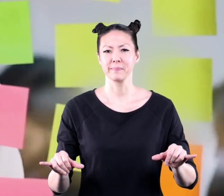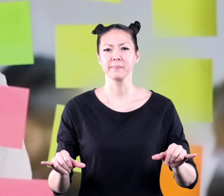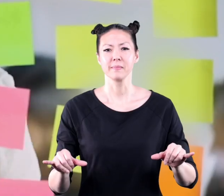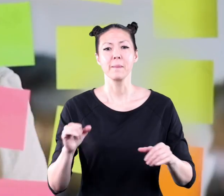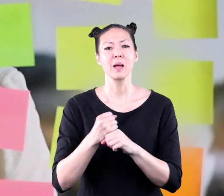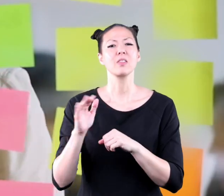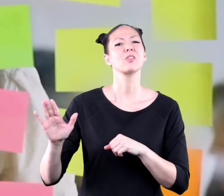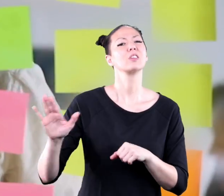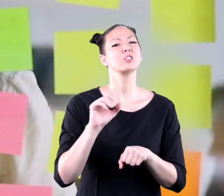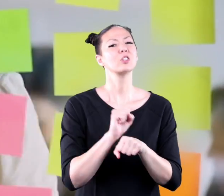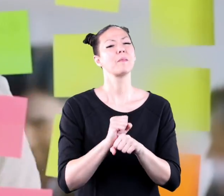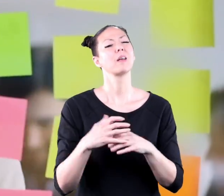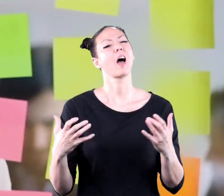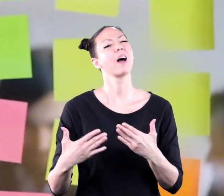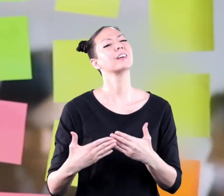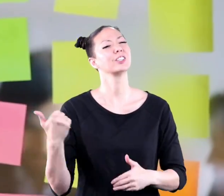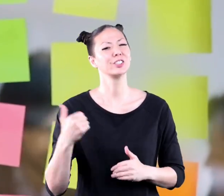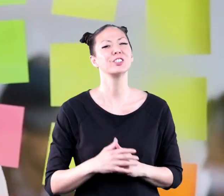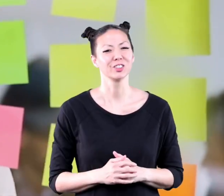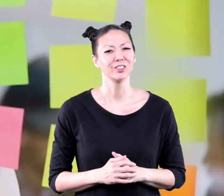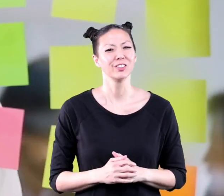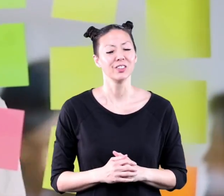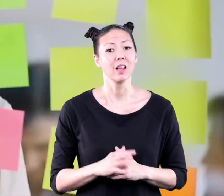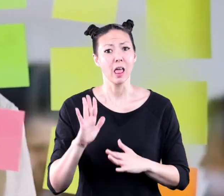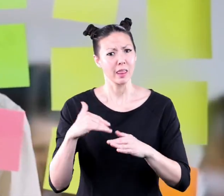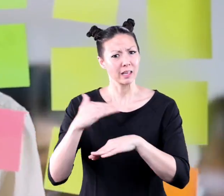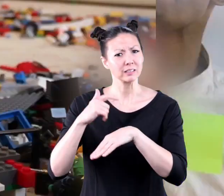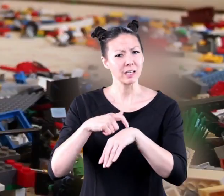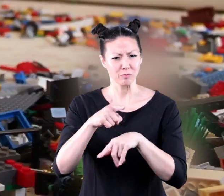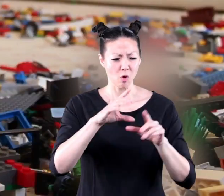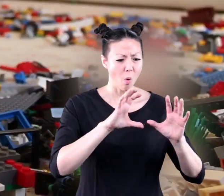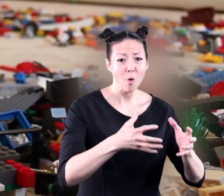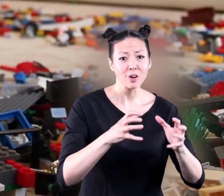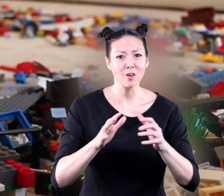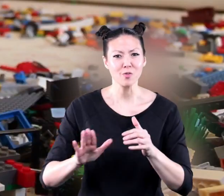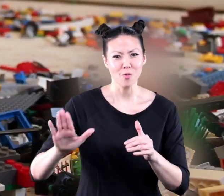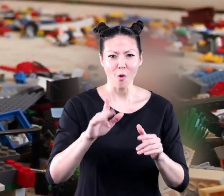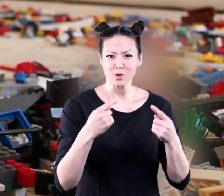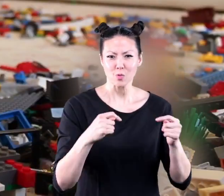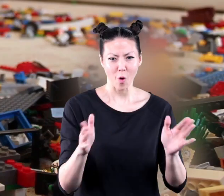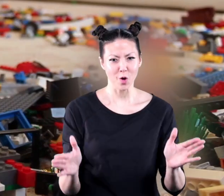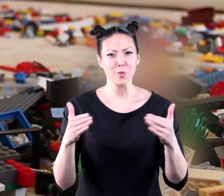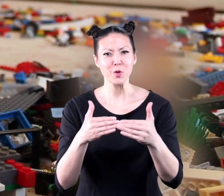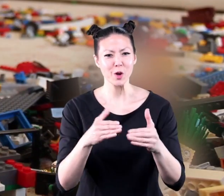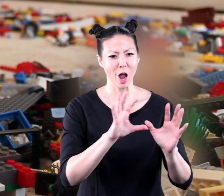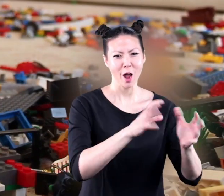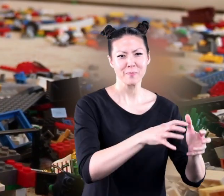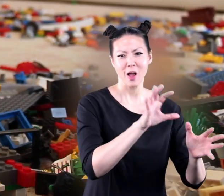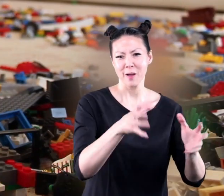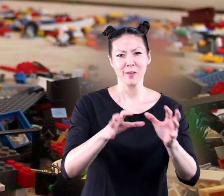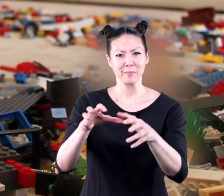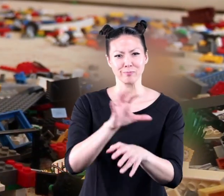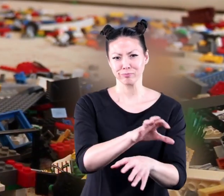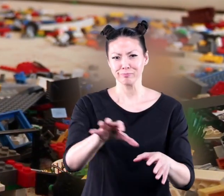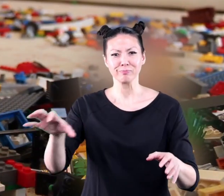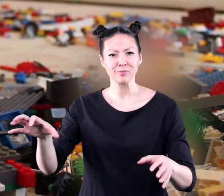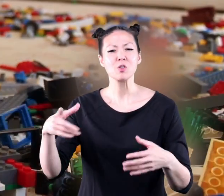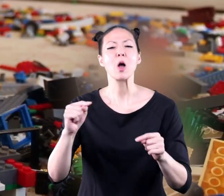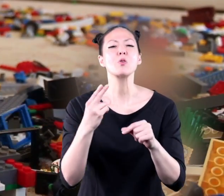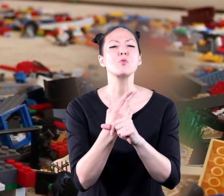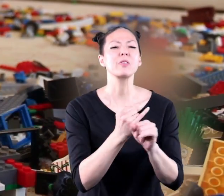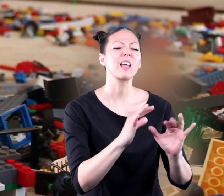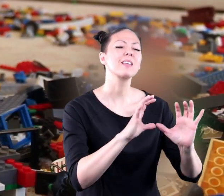system makes that job a whole lot easier so the next time you're organizing your toy room